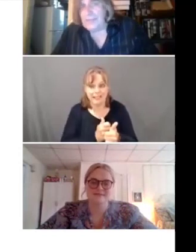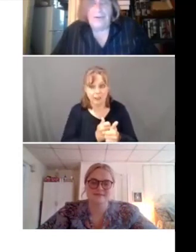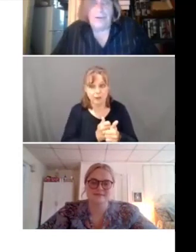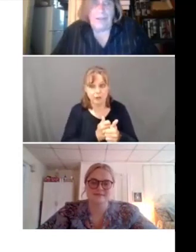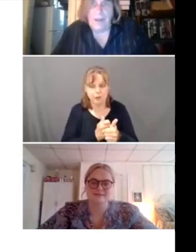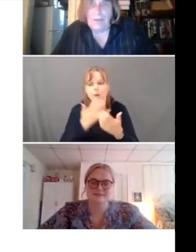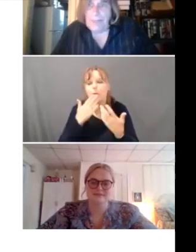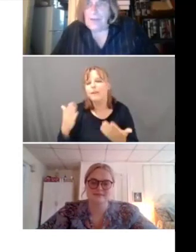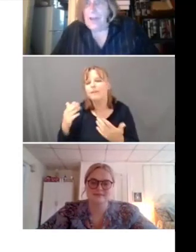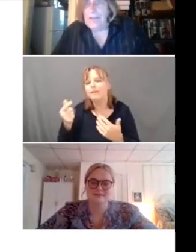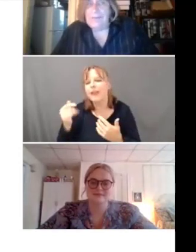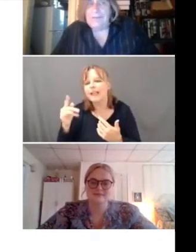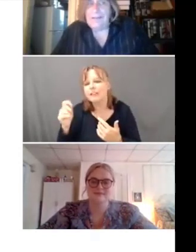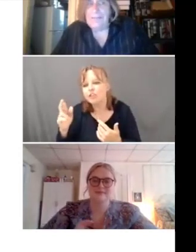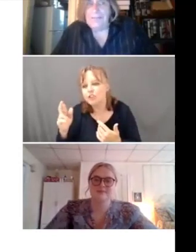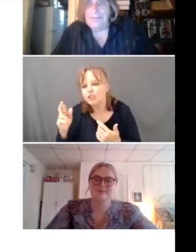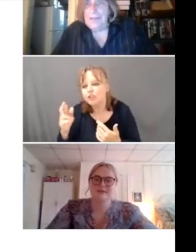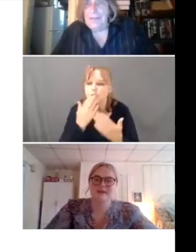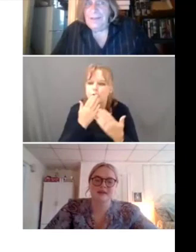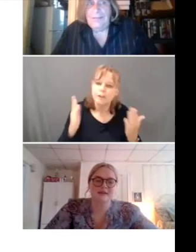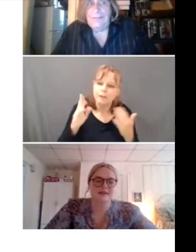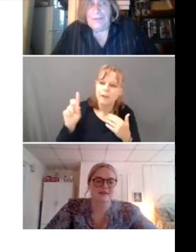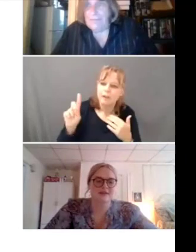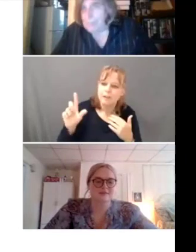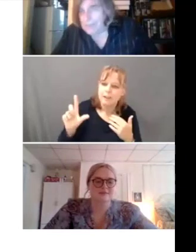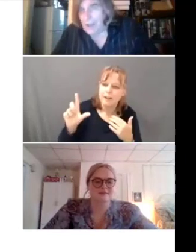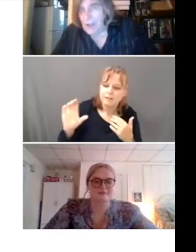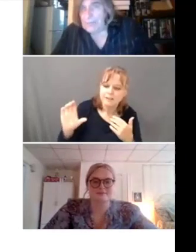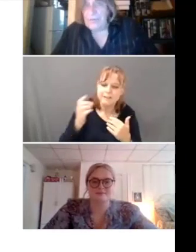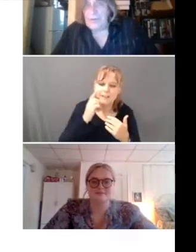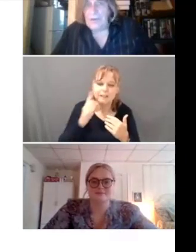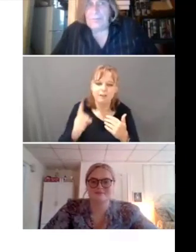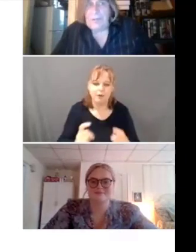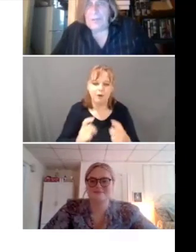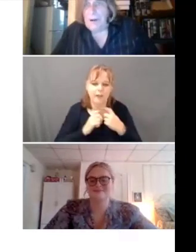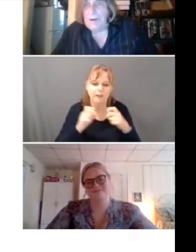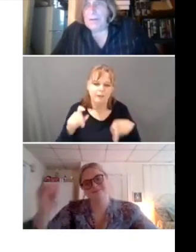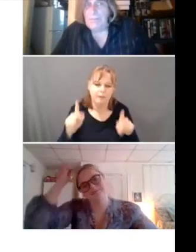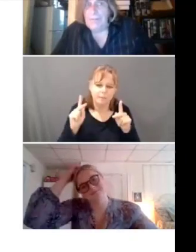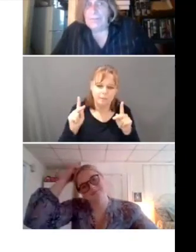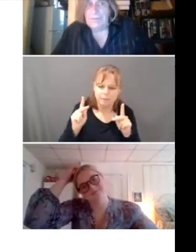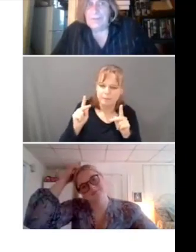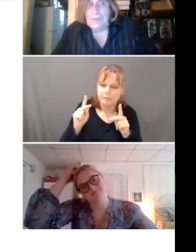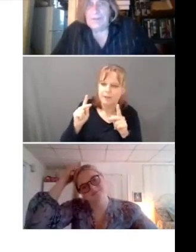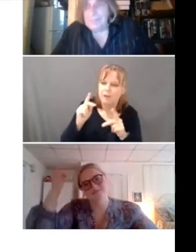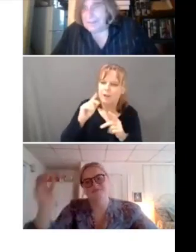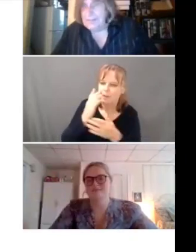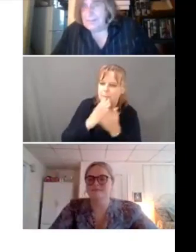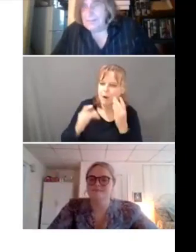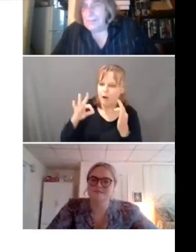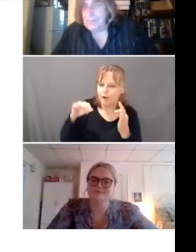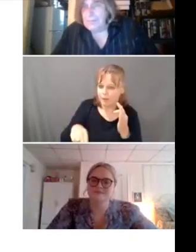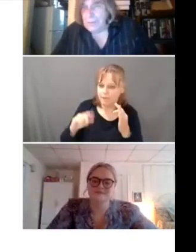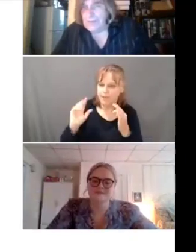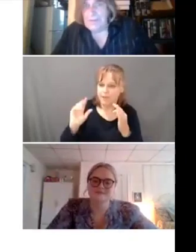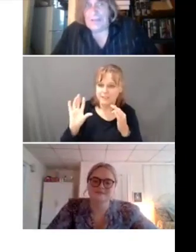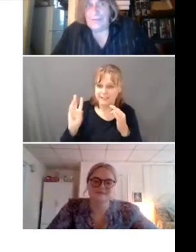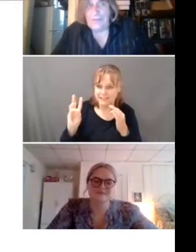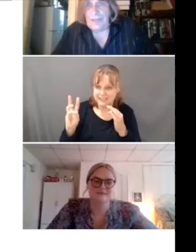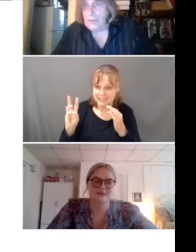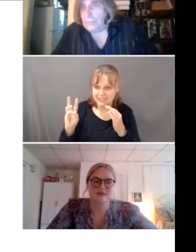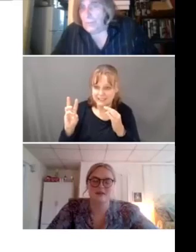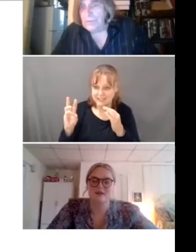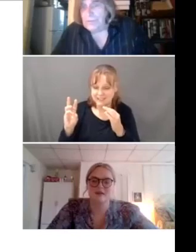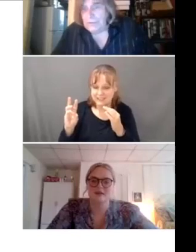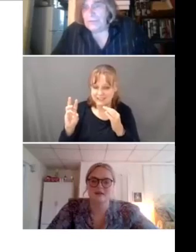thank Ginger and all of my colleagues at DLC for giving me the opportunity to be a part of this six presentations.